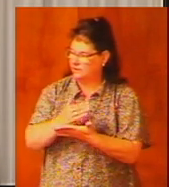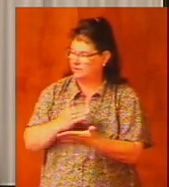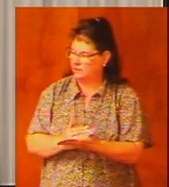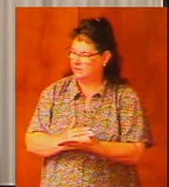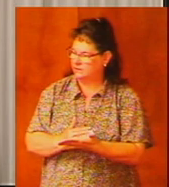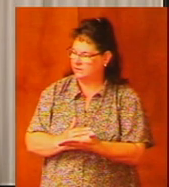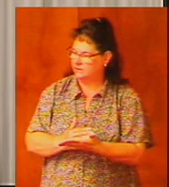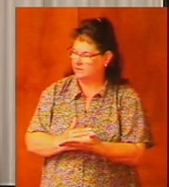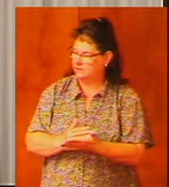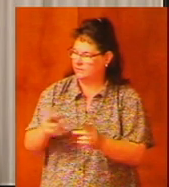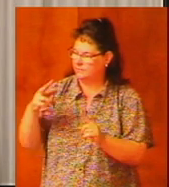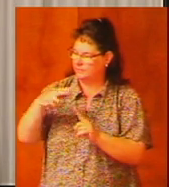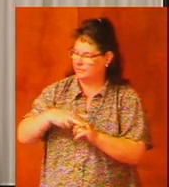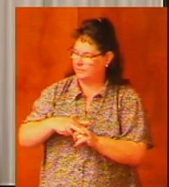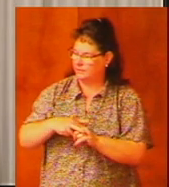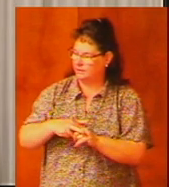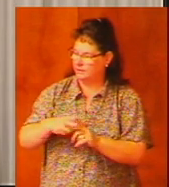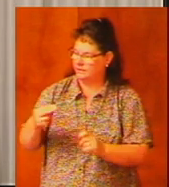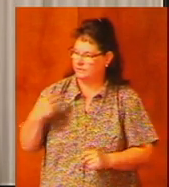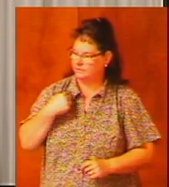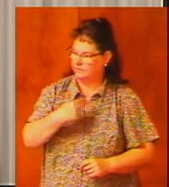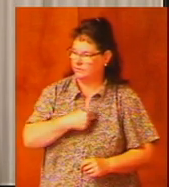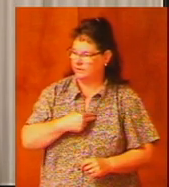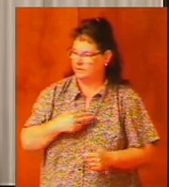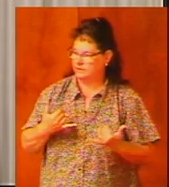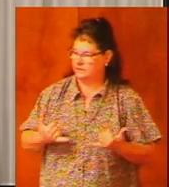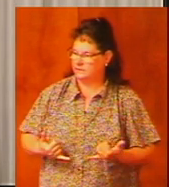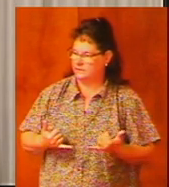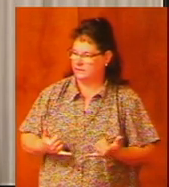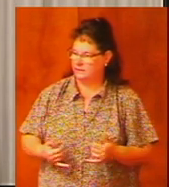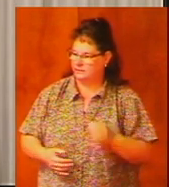applied to us today?